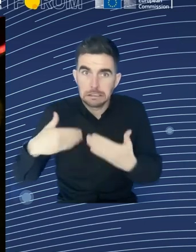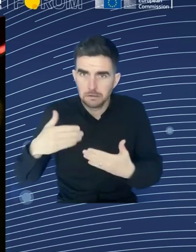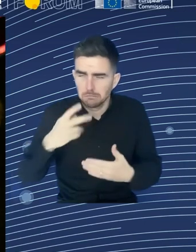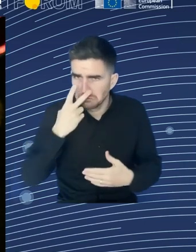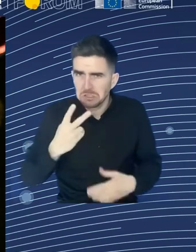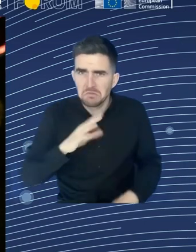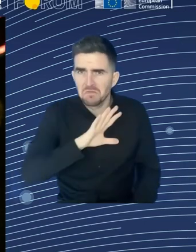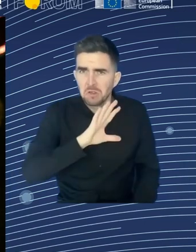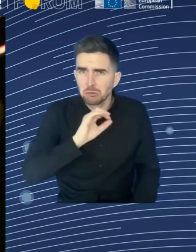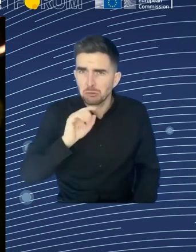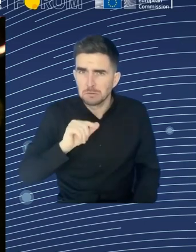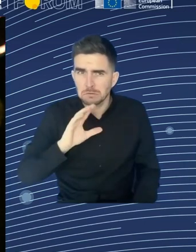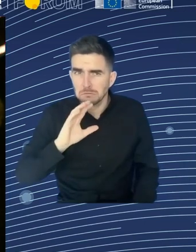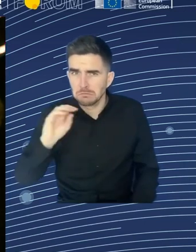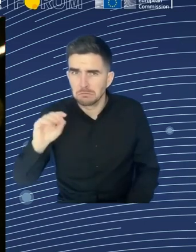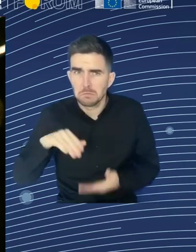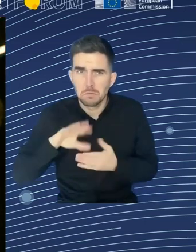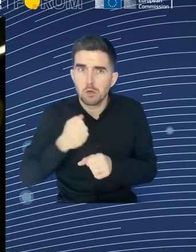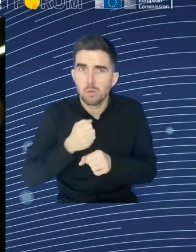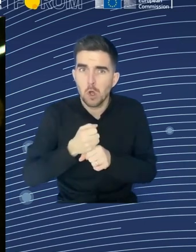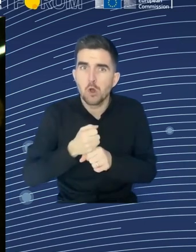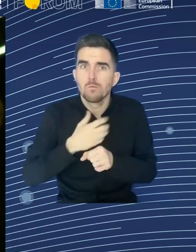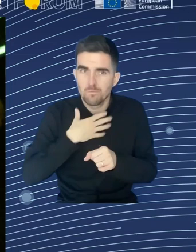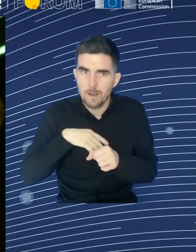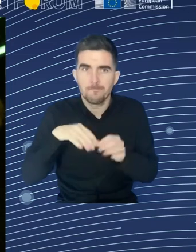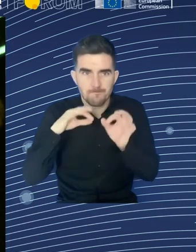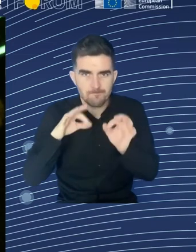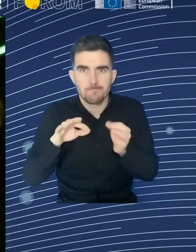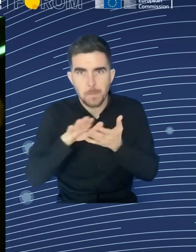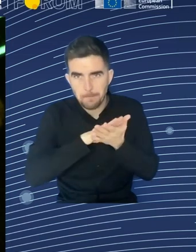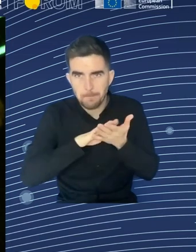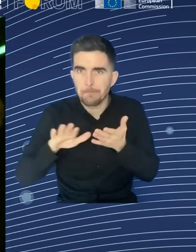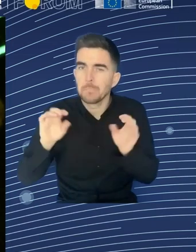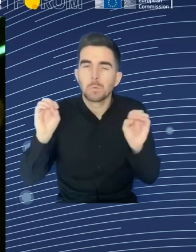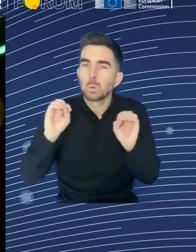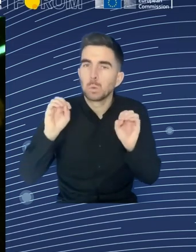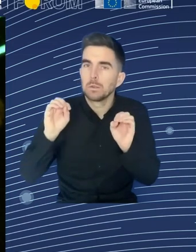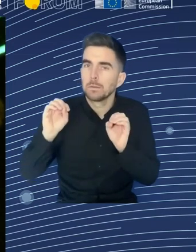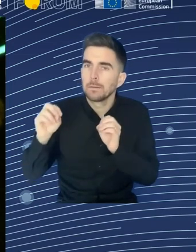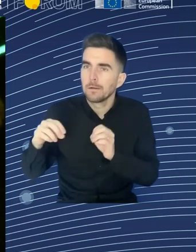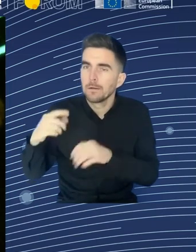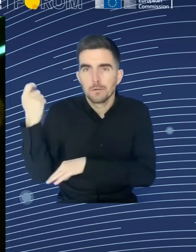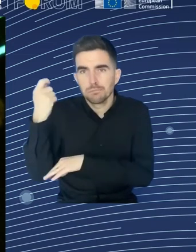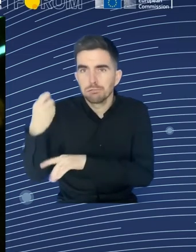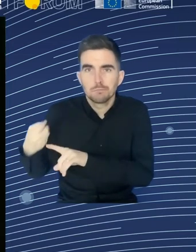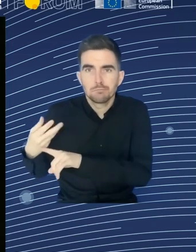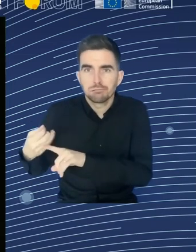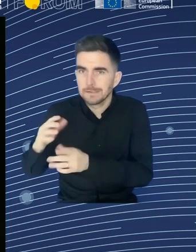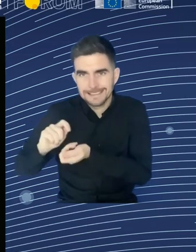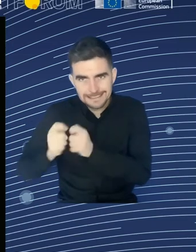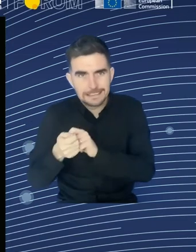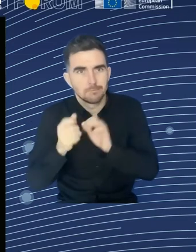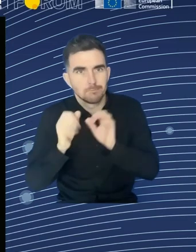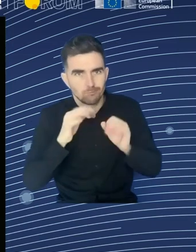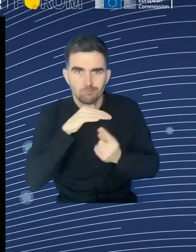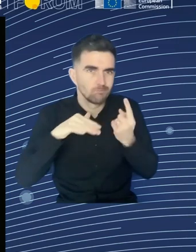whereas the top 10% emits 40 tonnes, so 10 times more. a huge, huge discrepancy between the different groups. And in the next